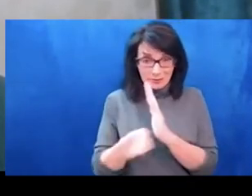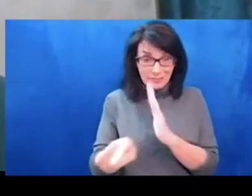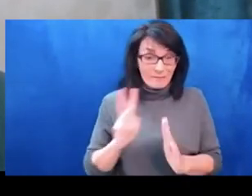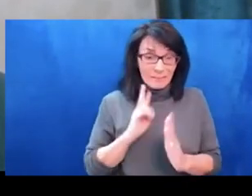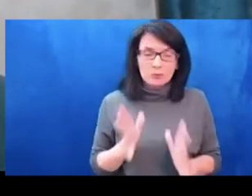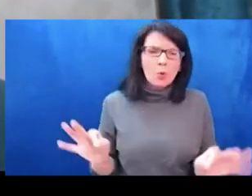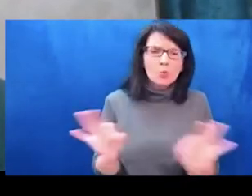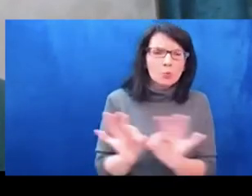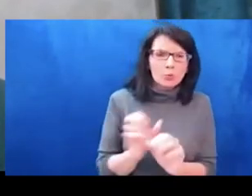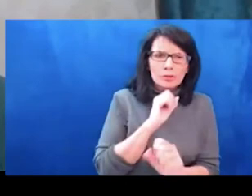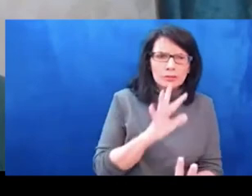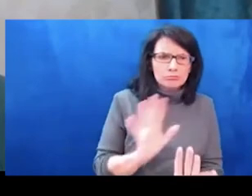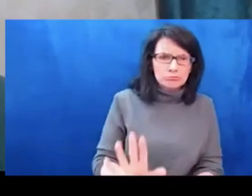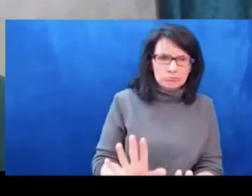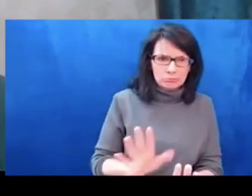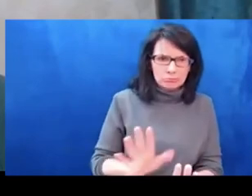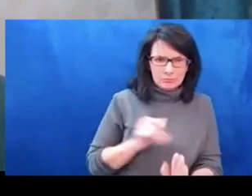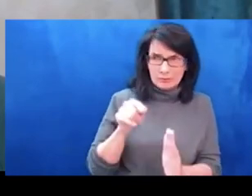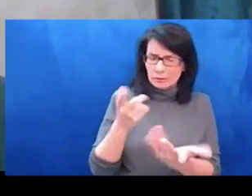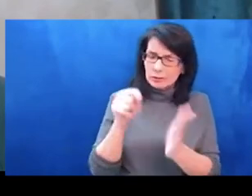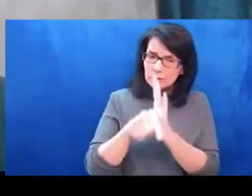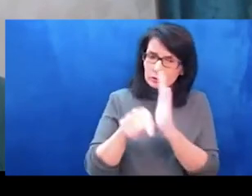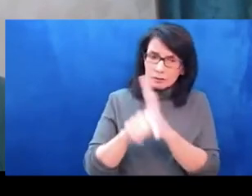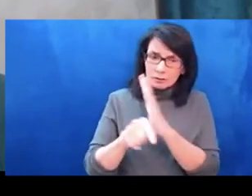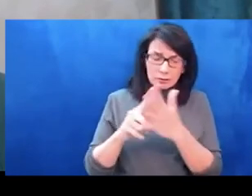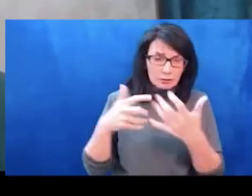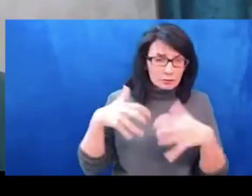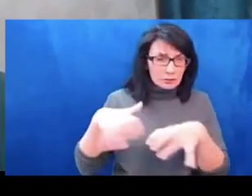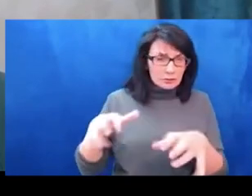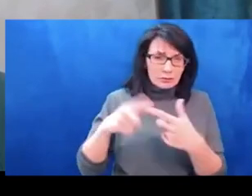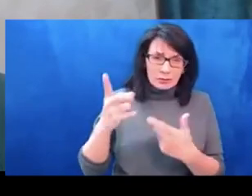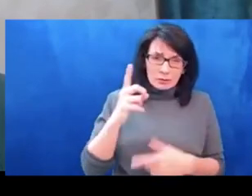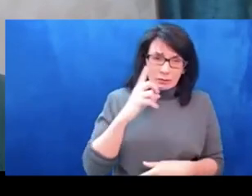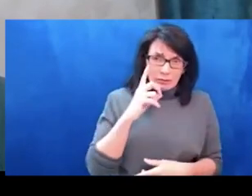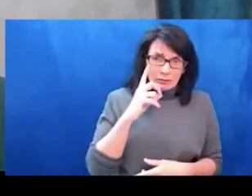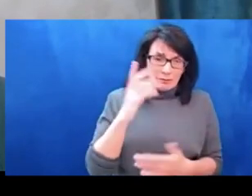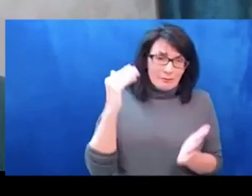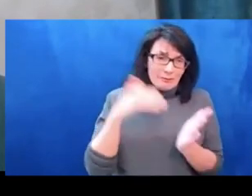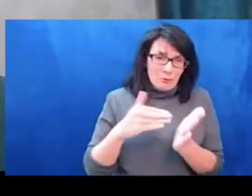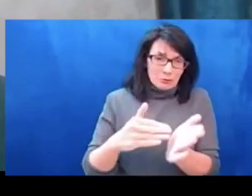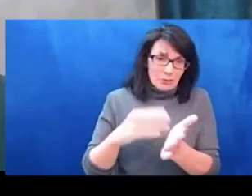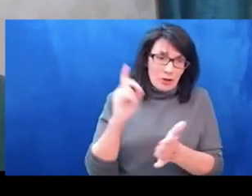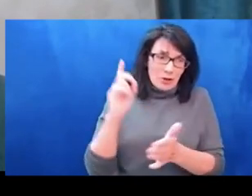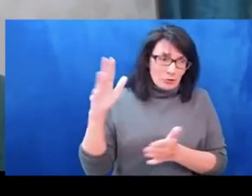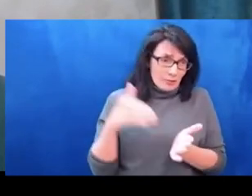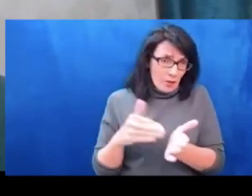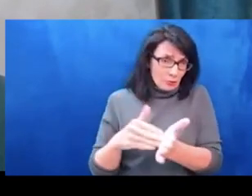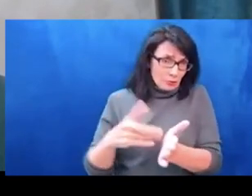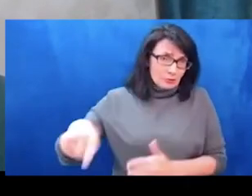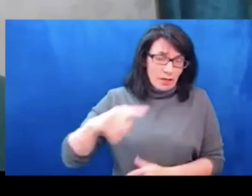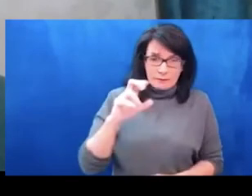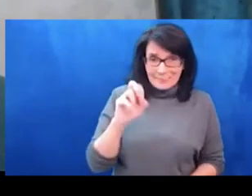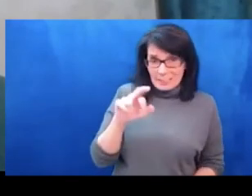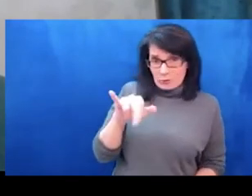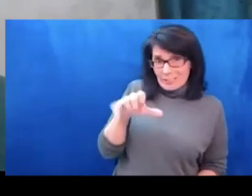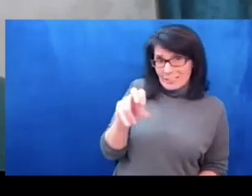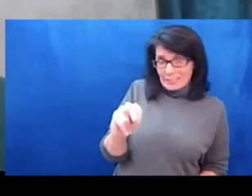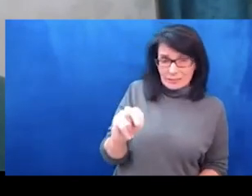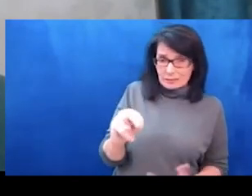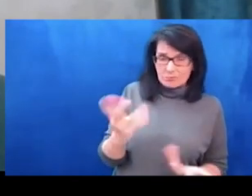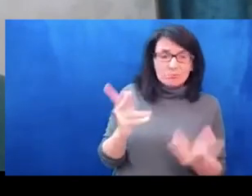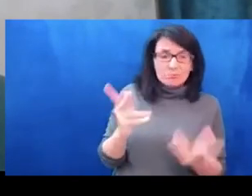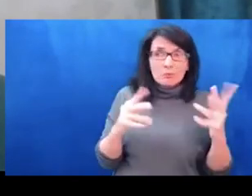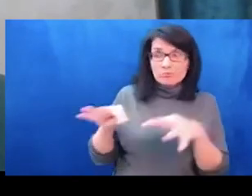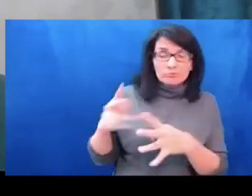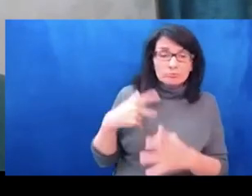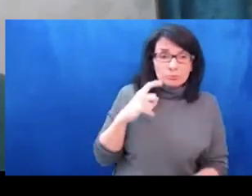freedom and better life. There were only terrorists and radical Islamists. Unfortunately for the Syrians, there was